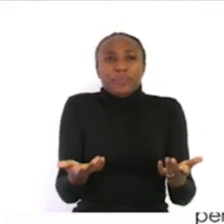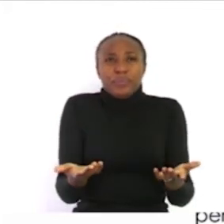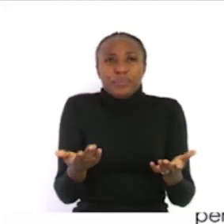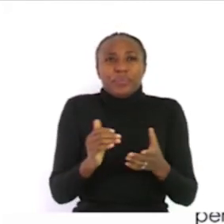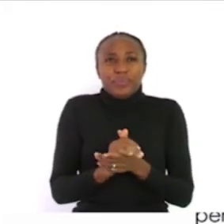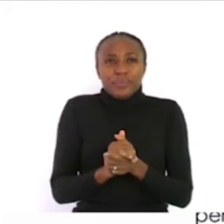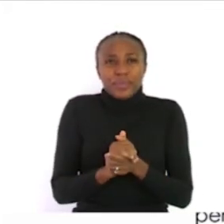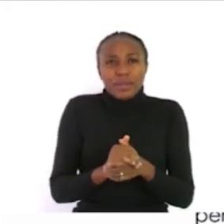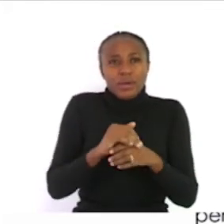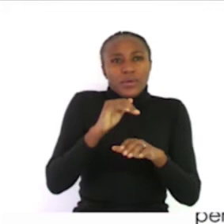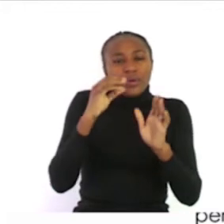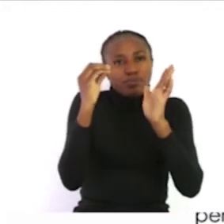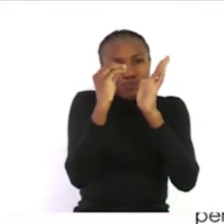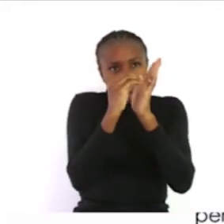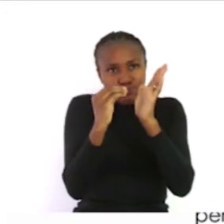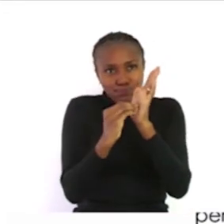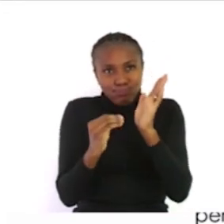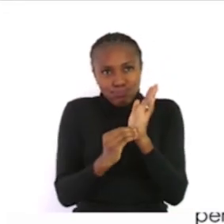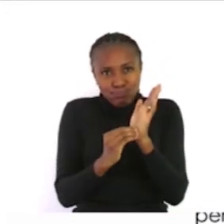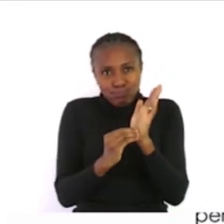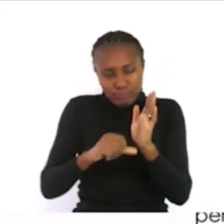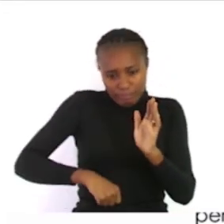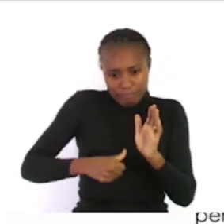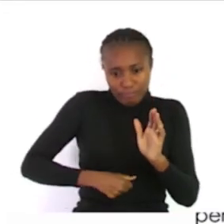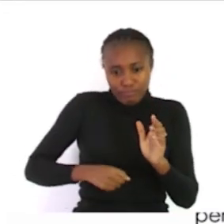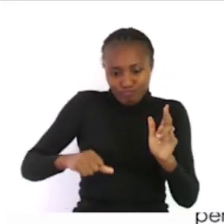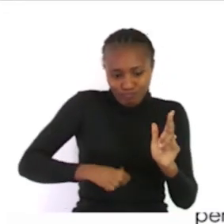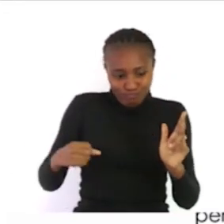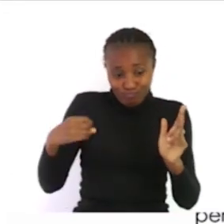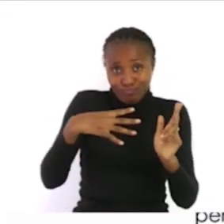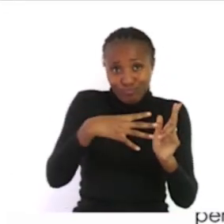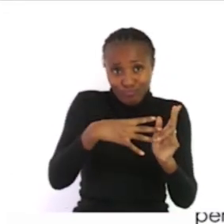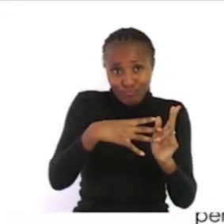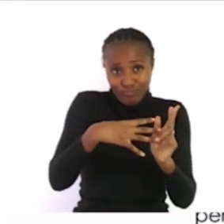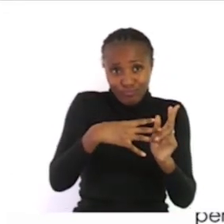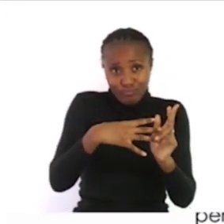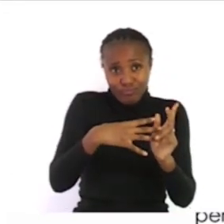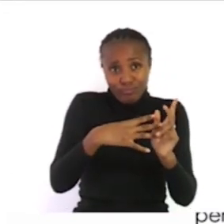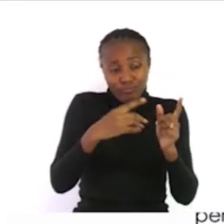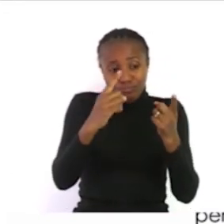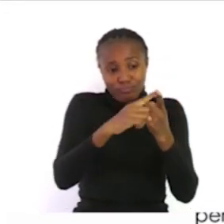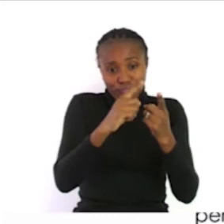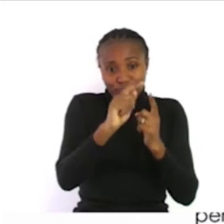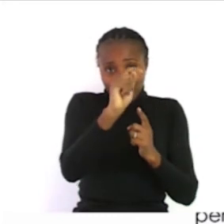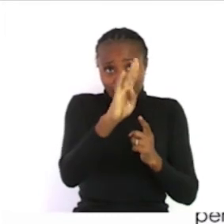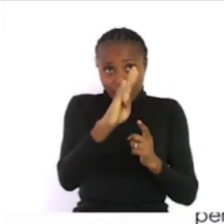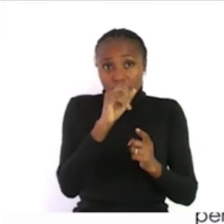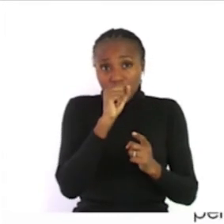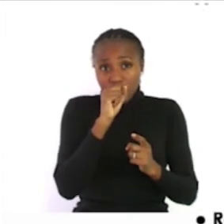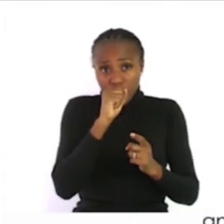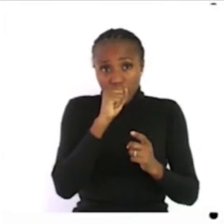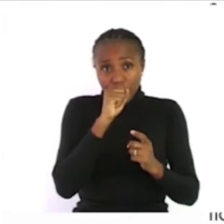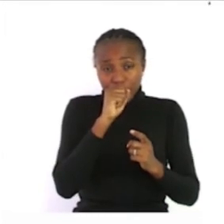list examples of communicable diseases we have tuberculosis which is